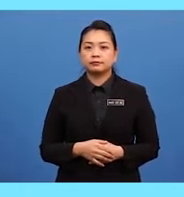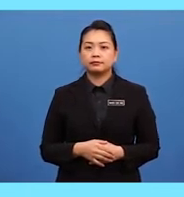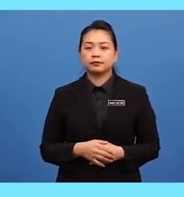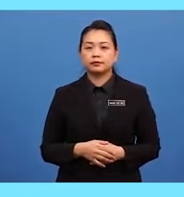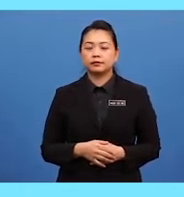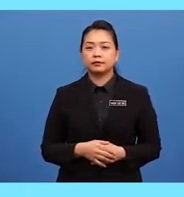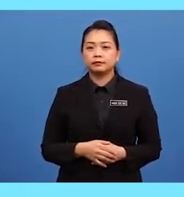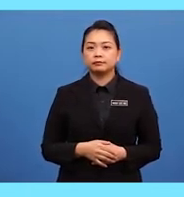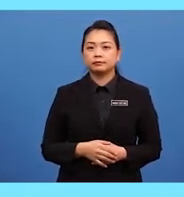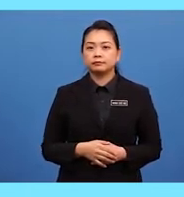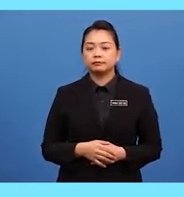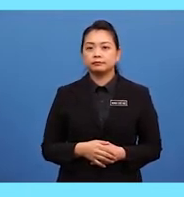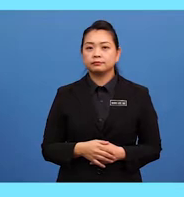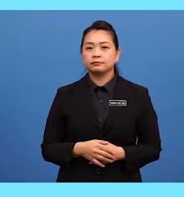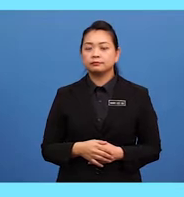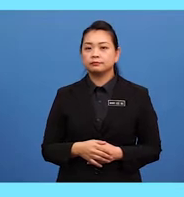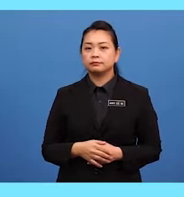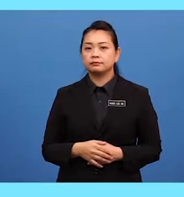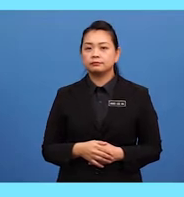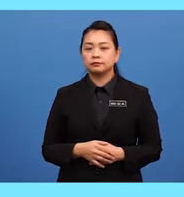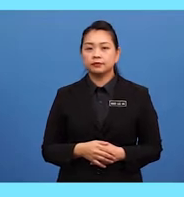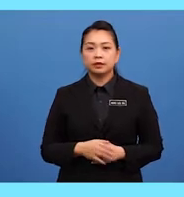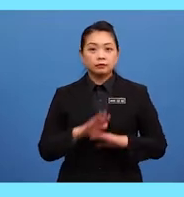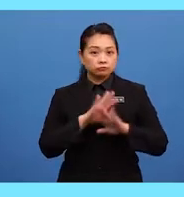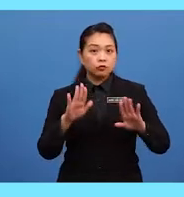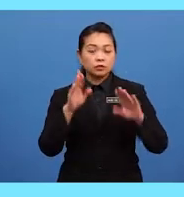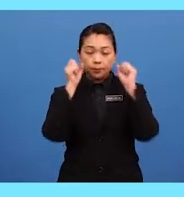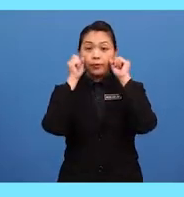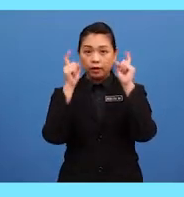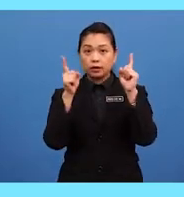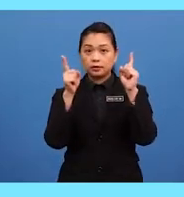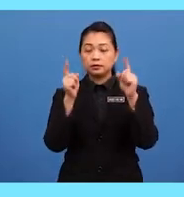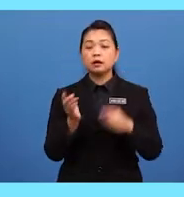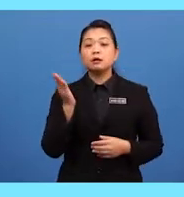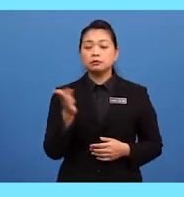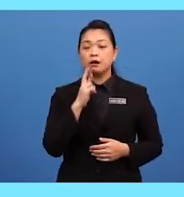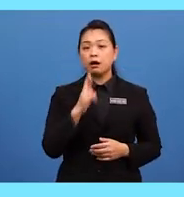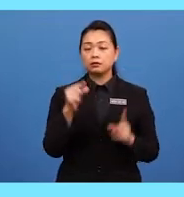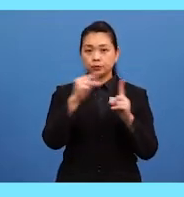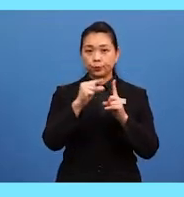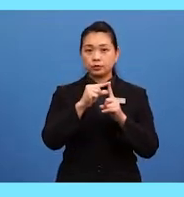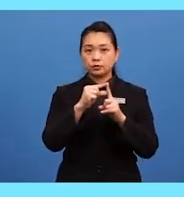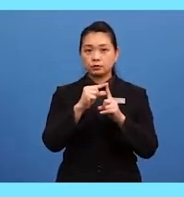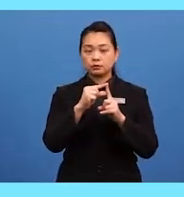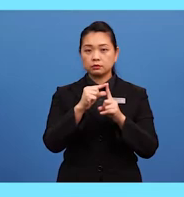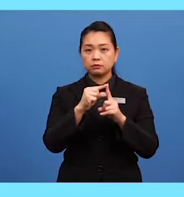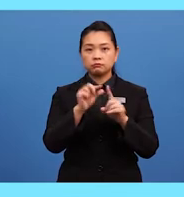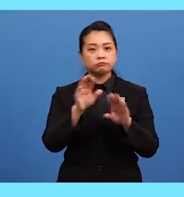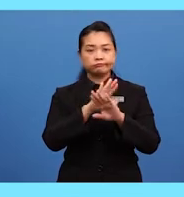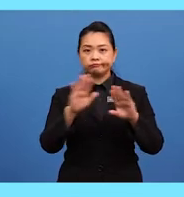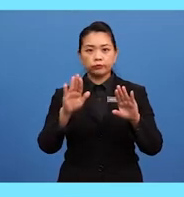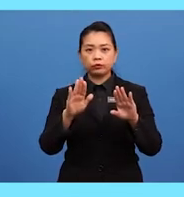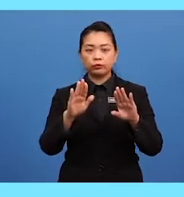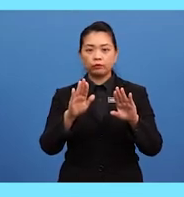IES for certain nouns, please do not be surprised that there are words that do not fit any